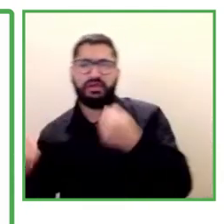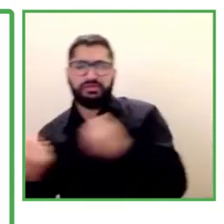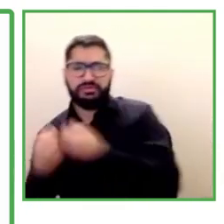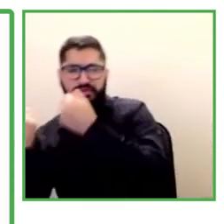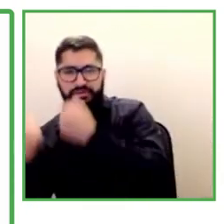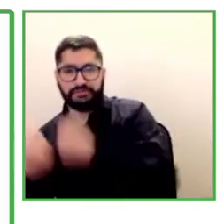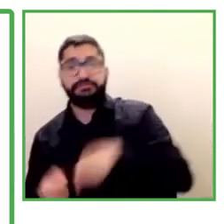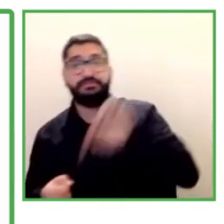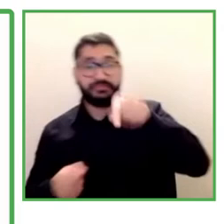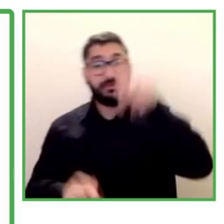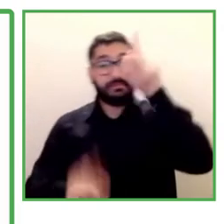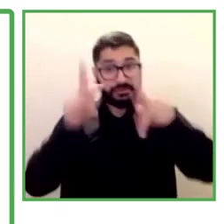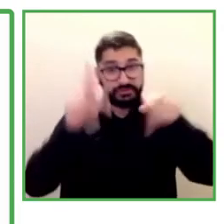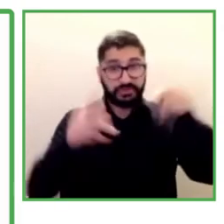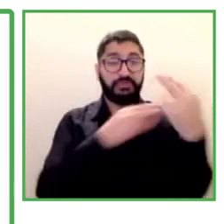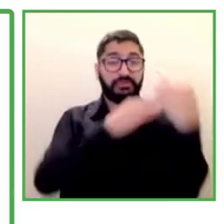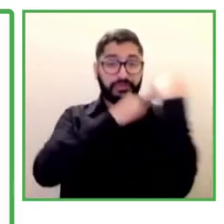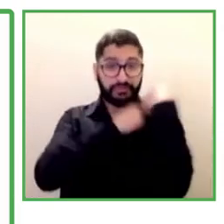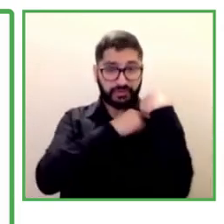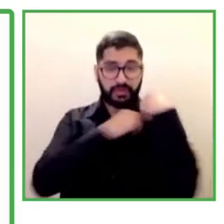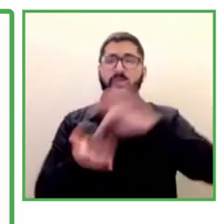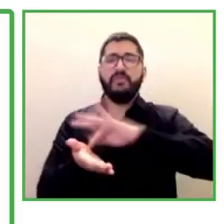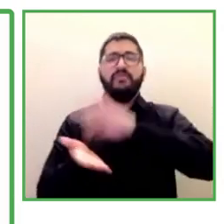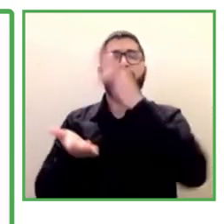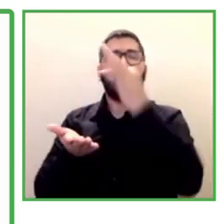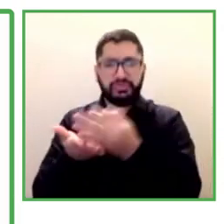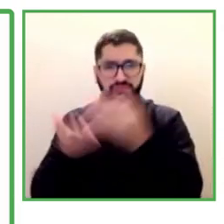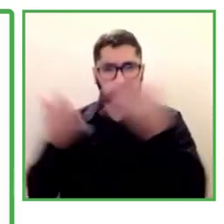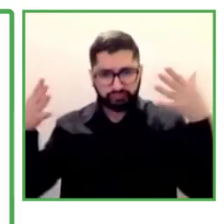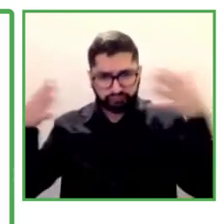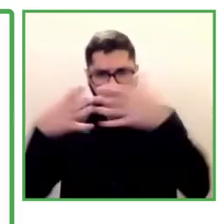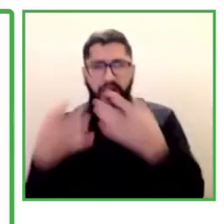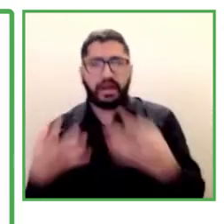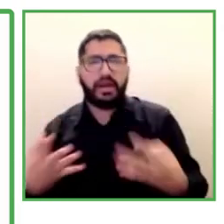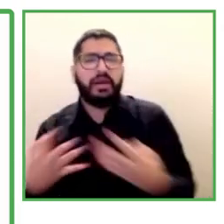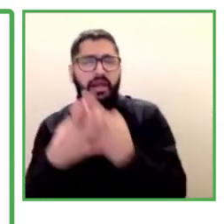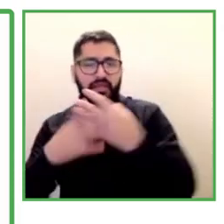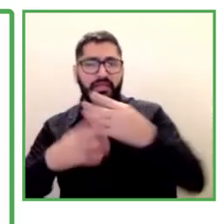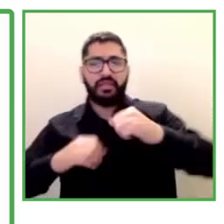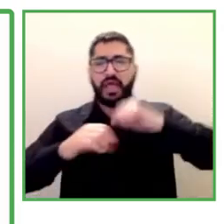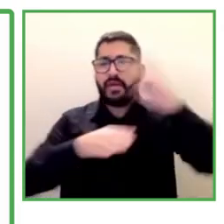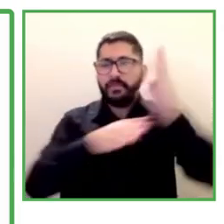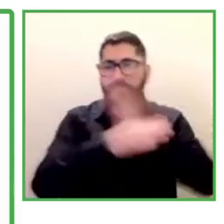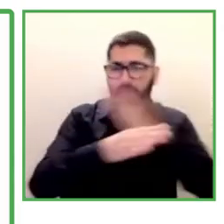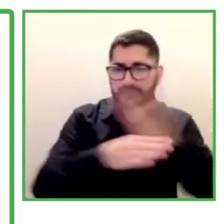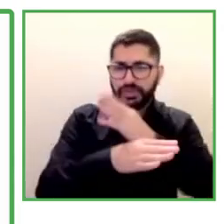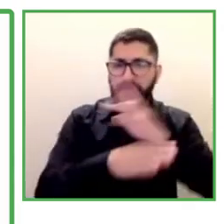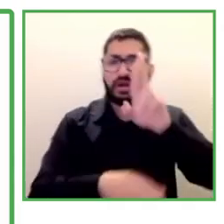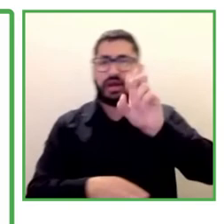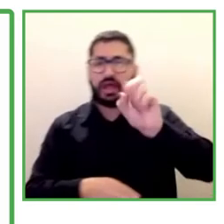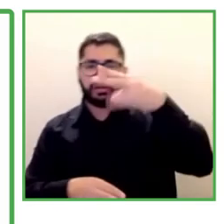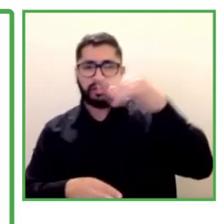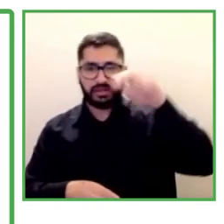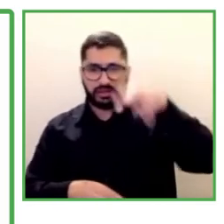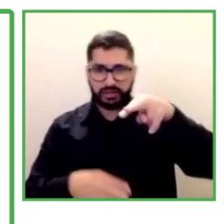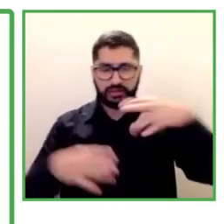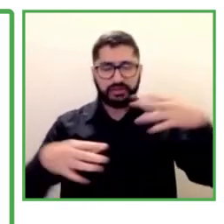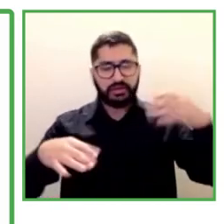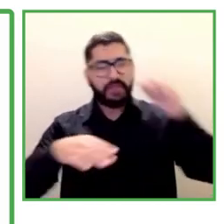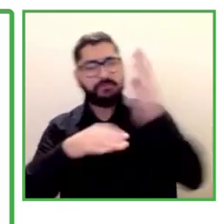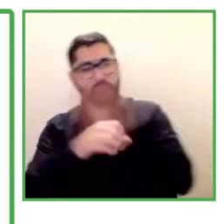She's also a founder of the RAIN Association. This is an inclusive organization of companies